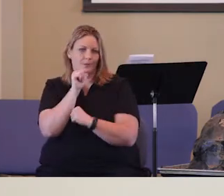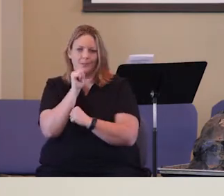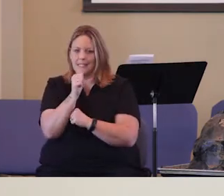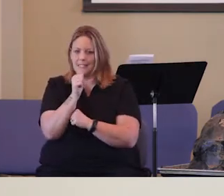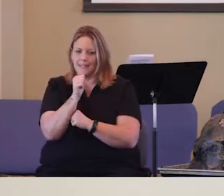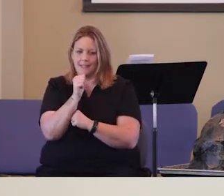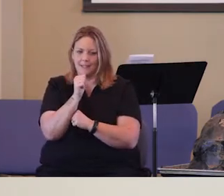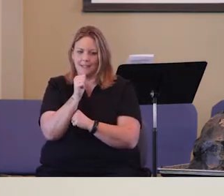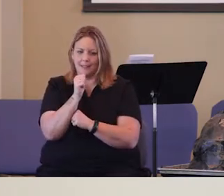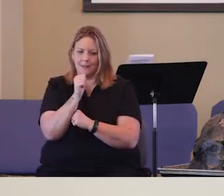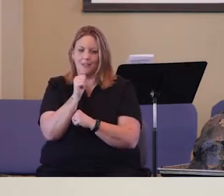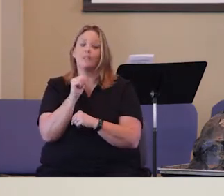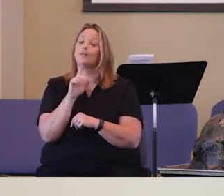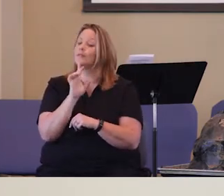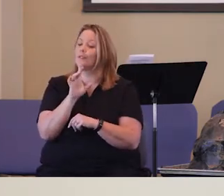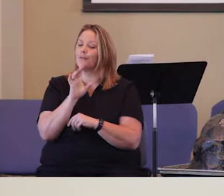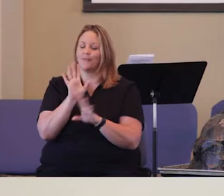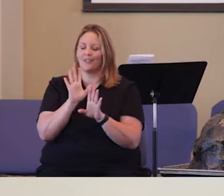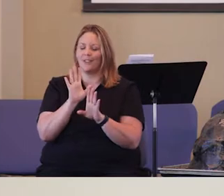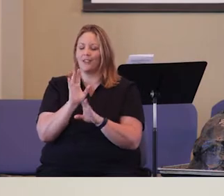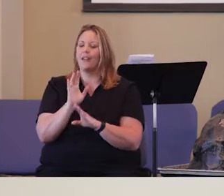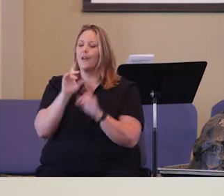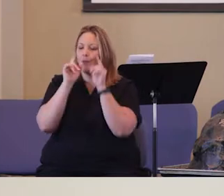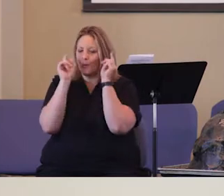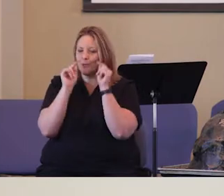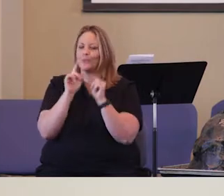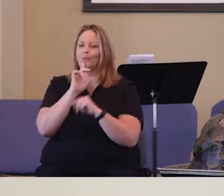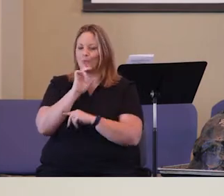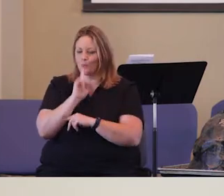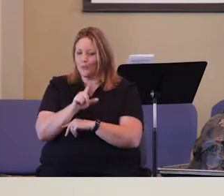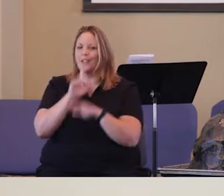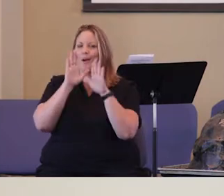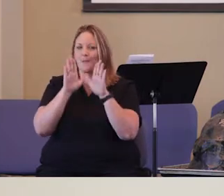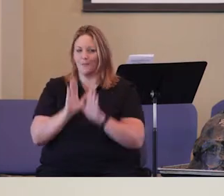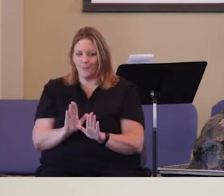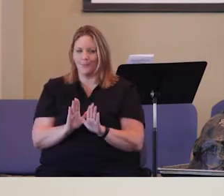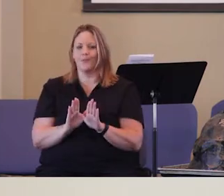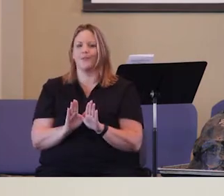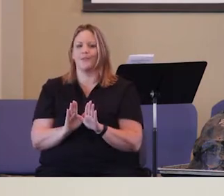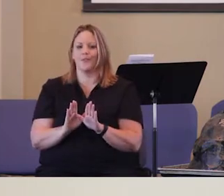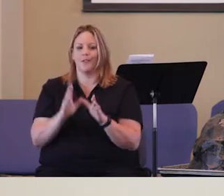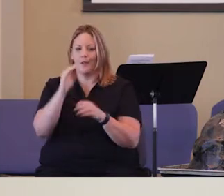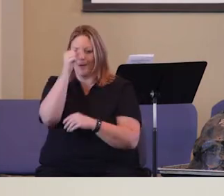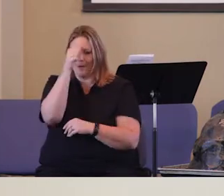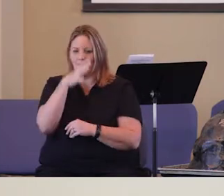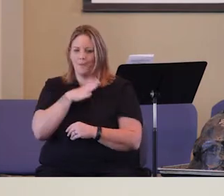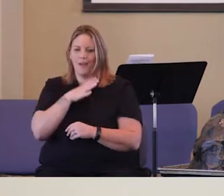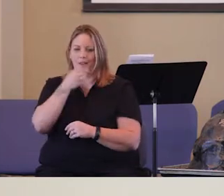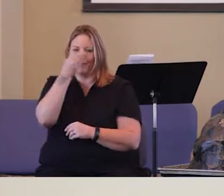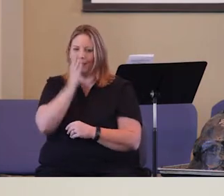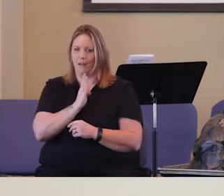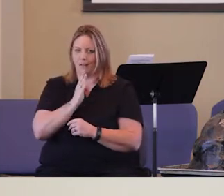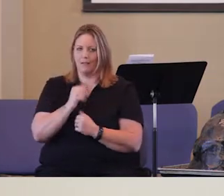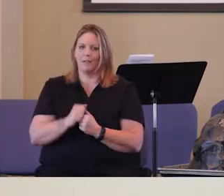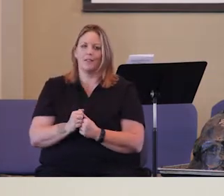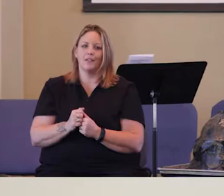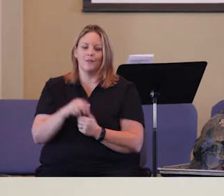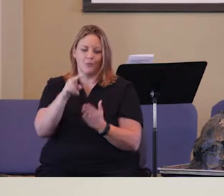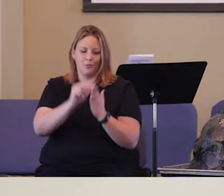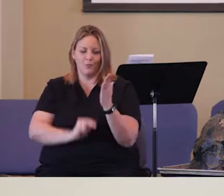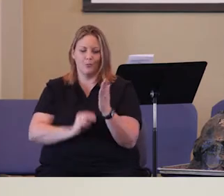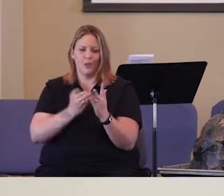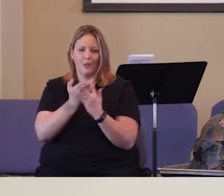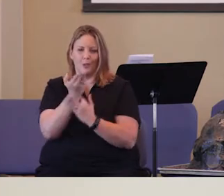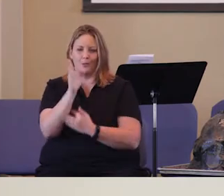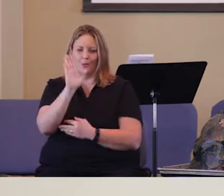extremely amazing man of God. If you read his life, what he had to deal with, what he had to go through, there's multiple places